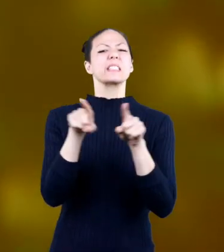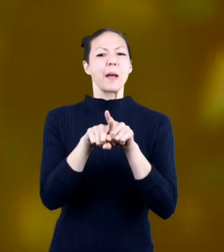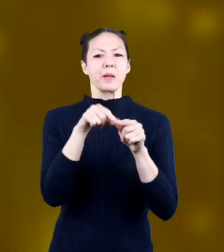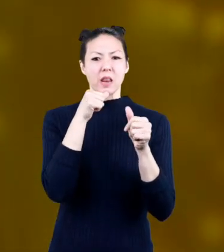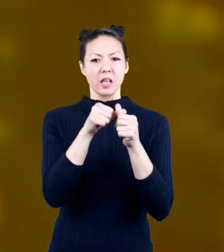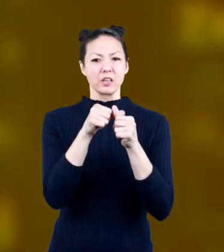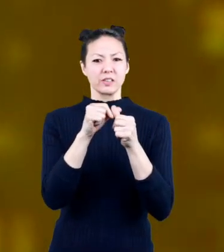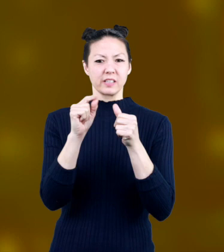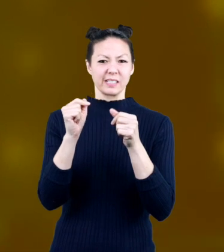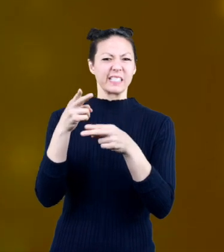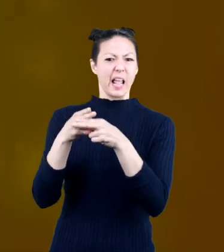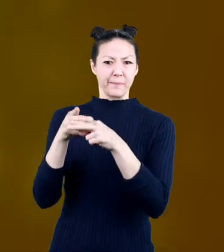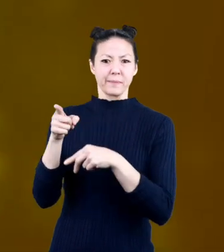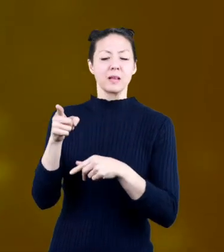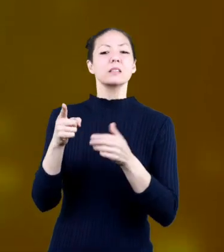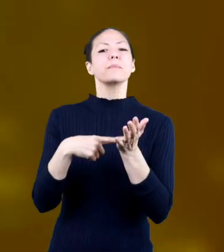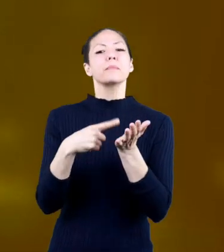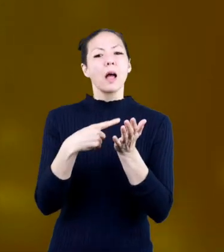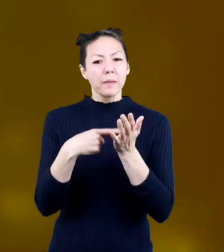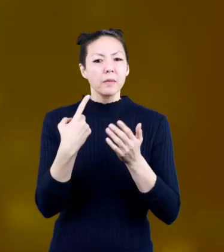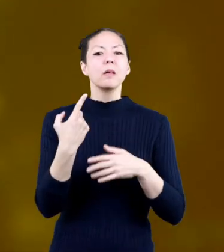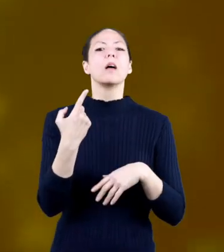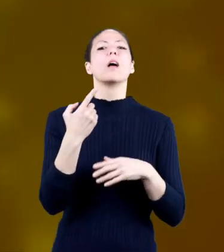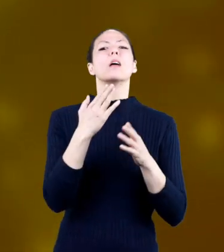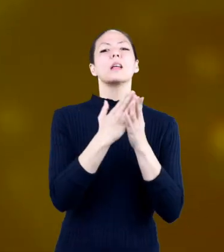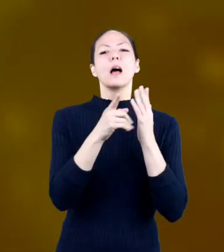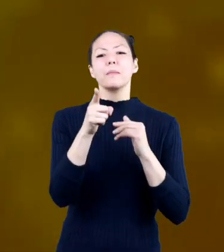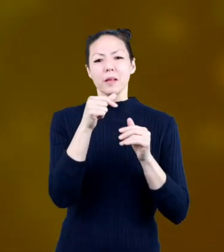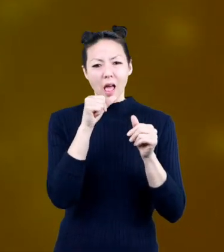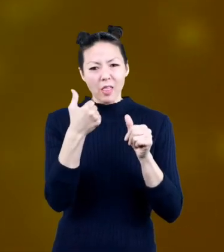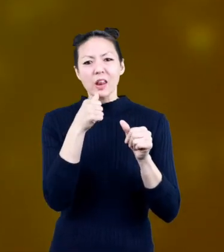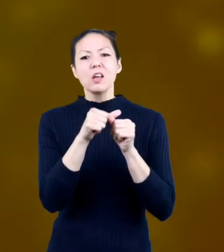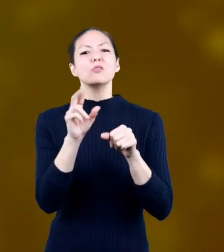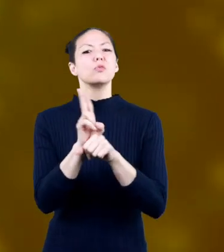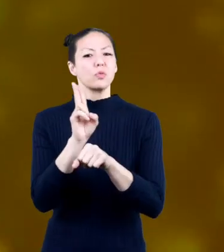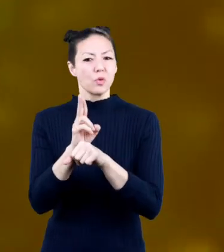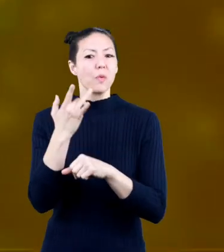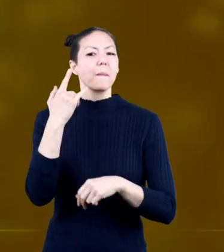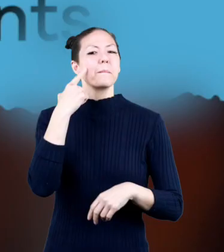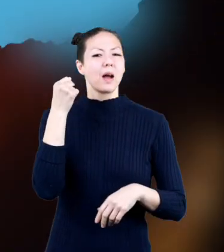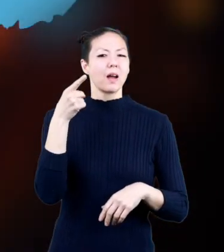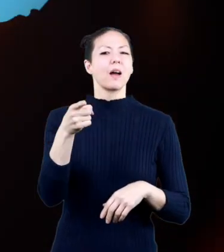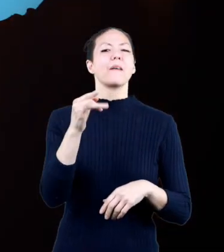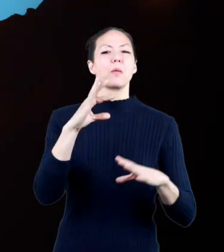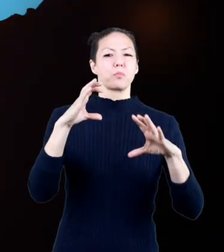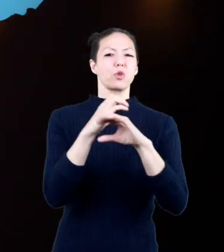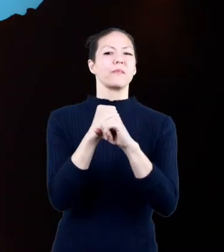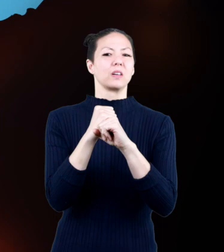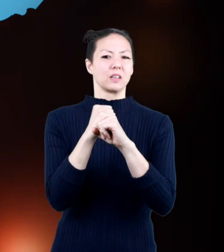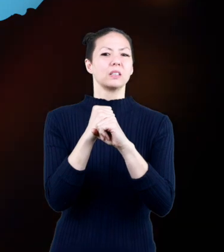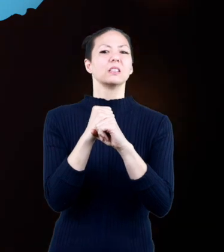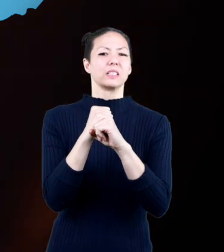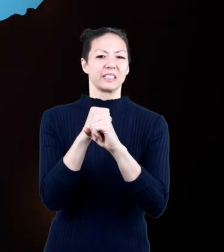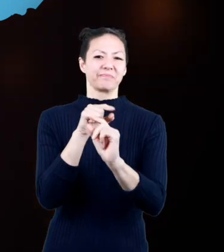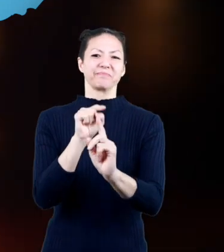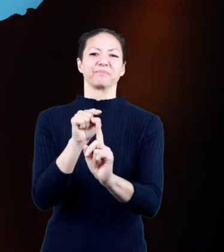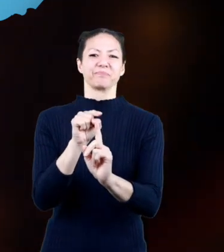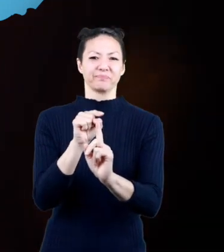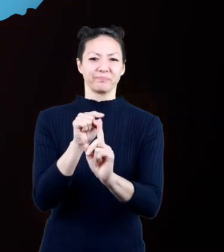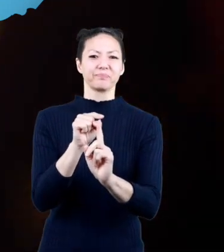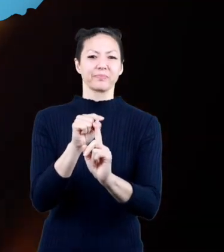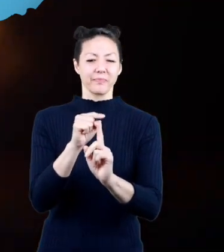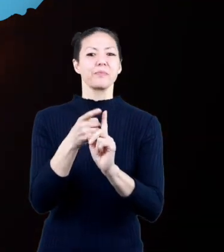letter as its name sometimes though other letters are used this is because sometimes the